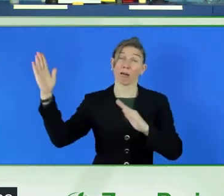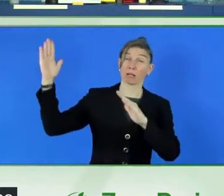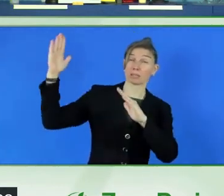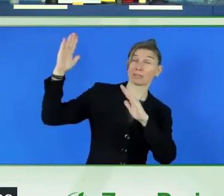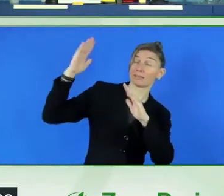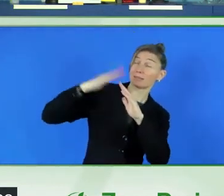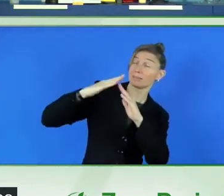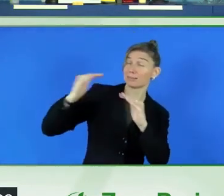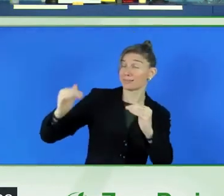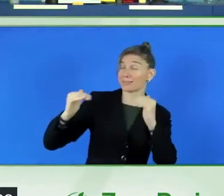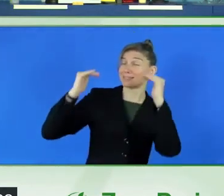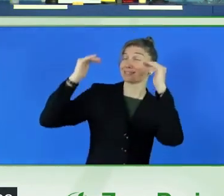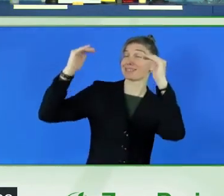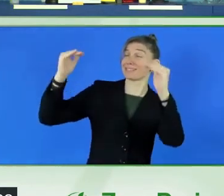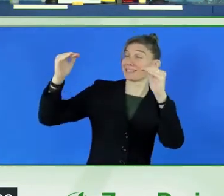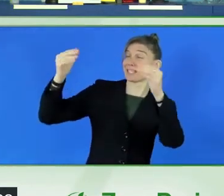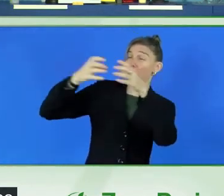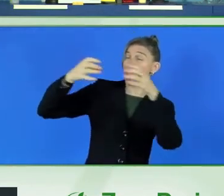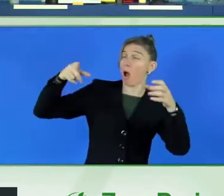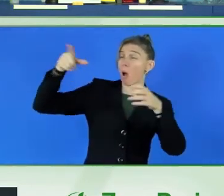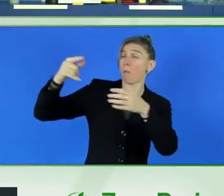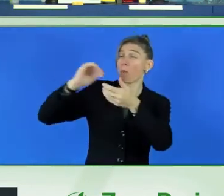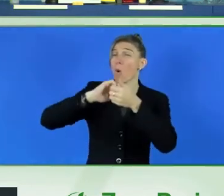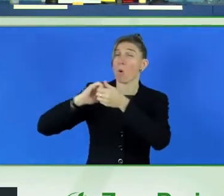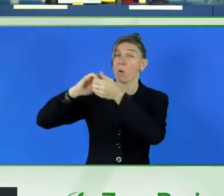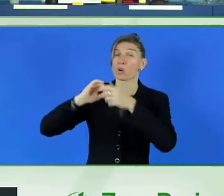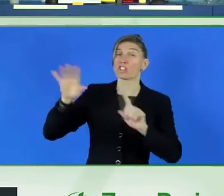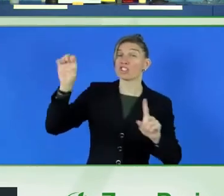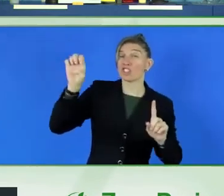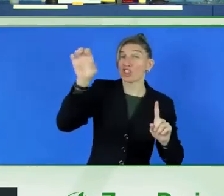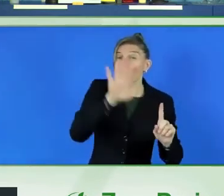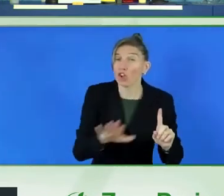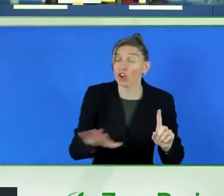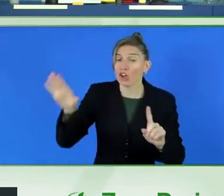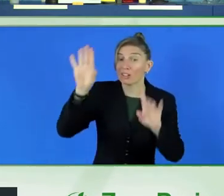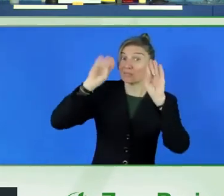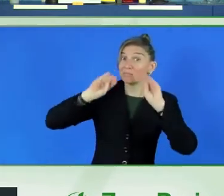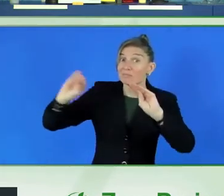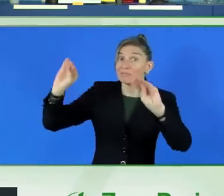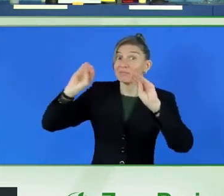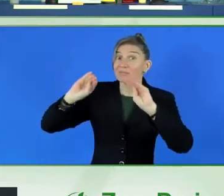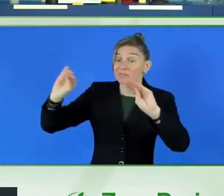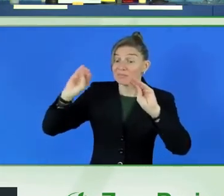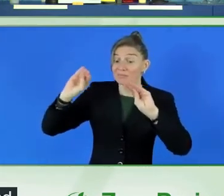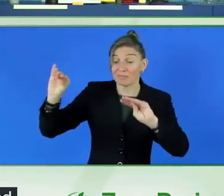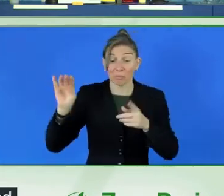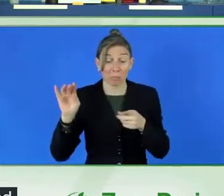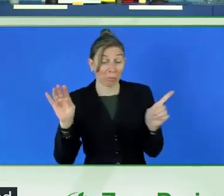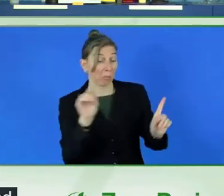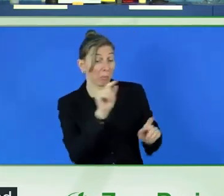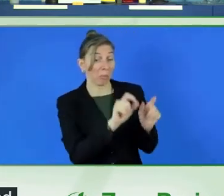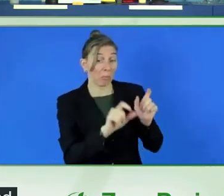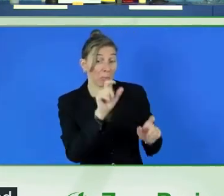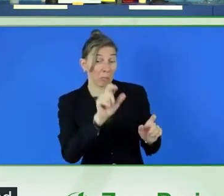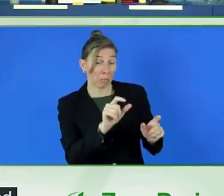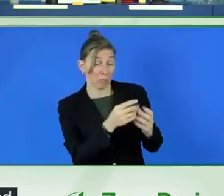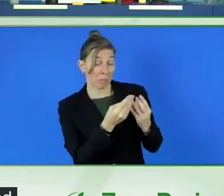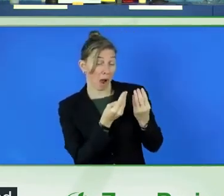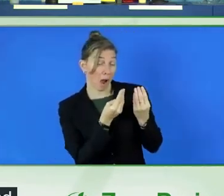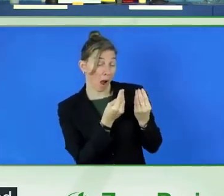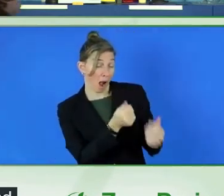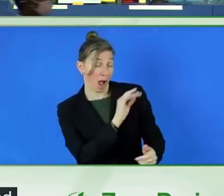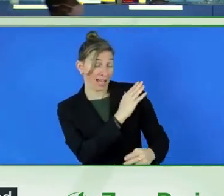organizations across Europe learn how to benefit from the talents of people with disabilities.